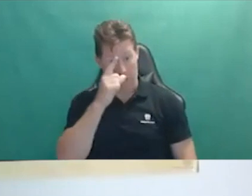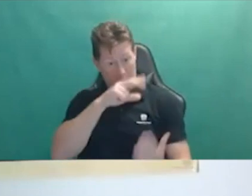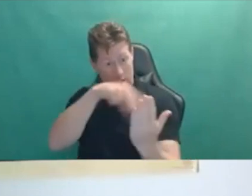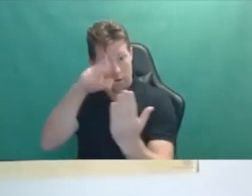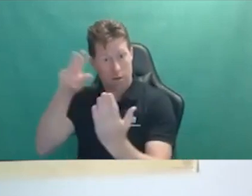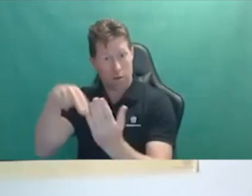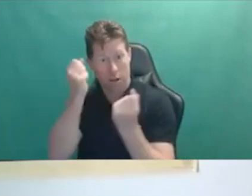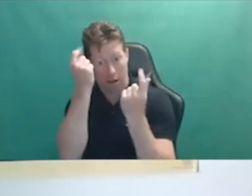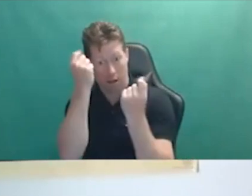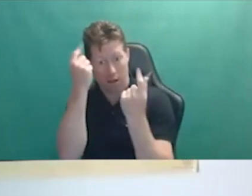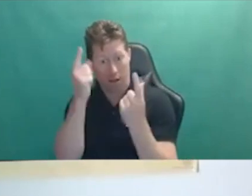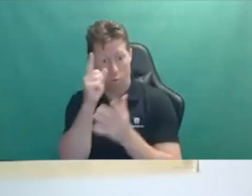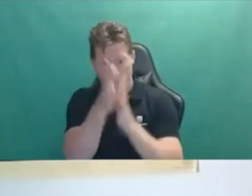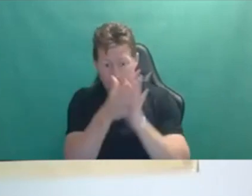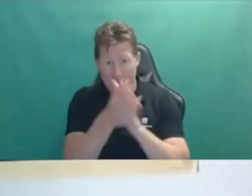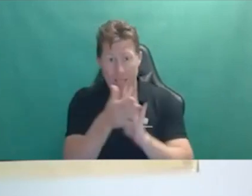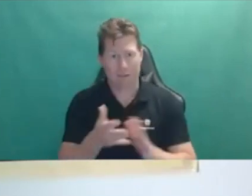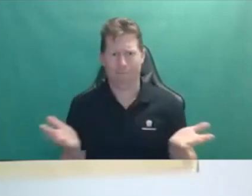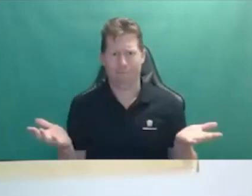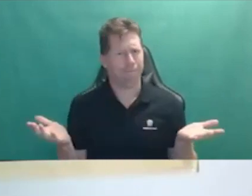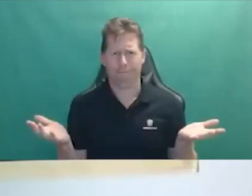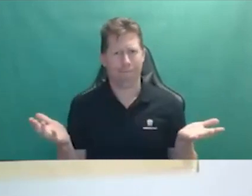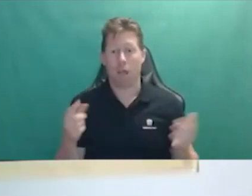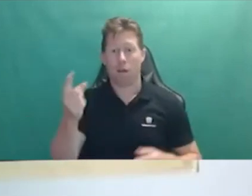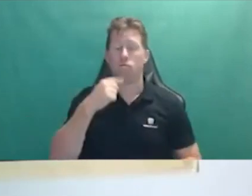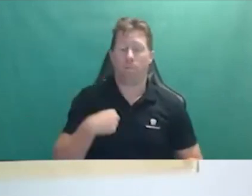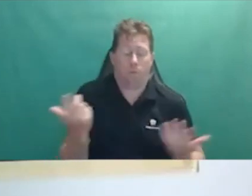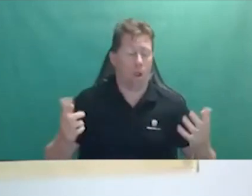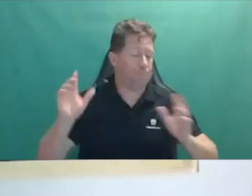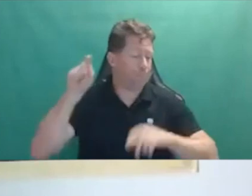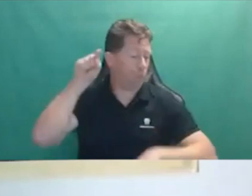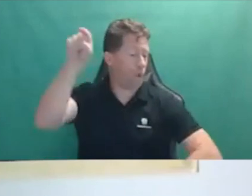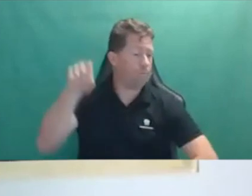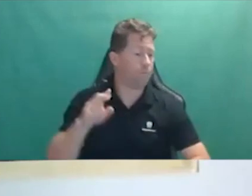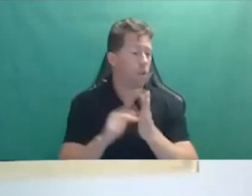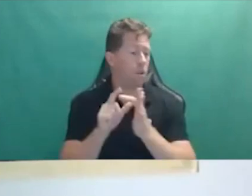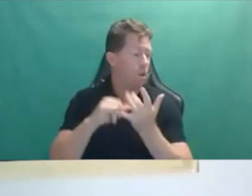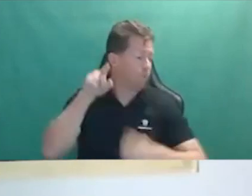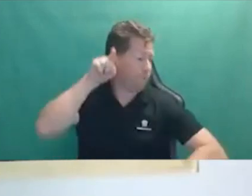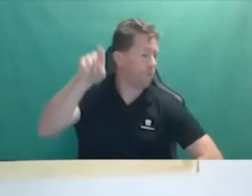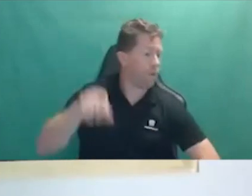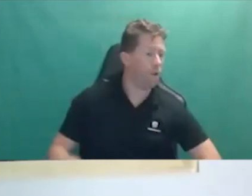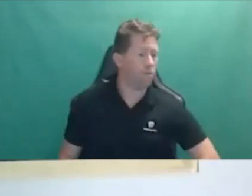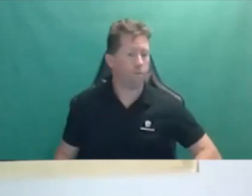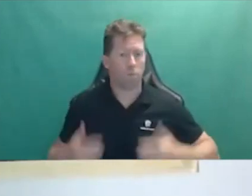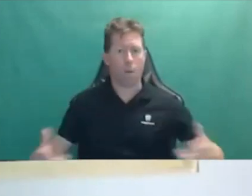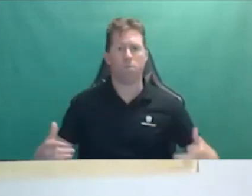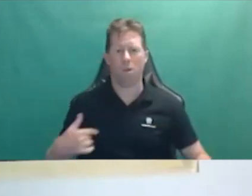what those assessment tools would mean, I was told that was just what was on the NDIS. That was the only information I was given.